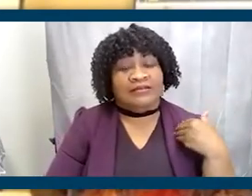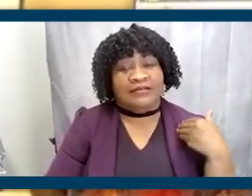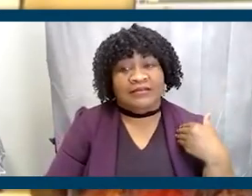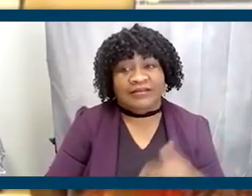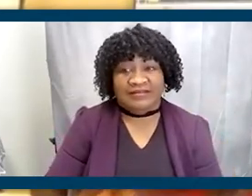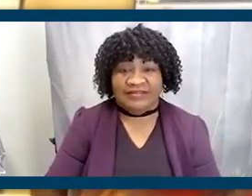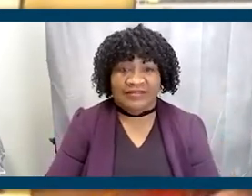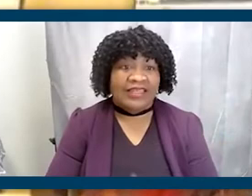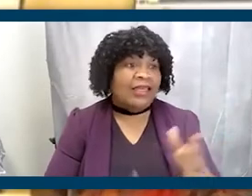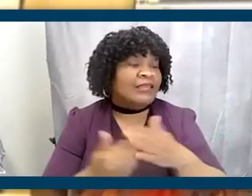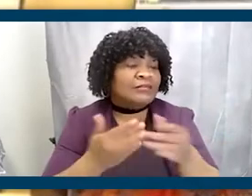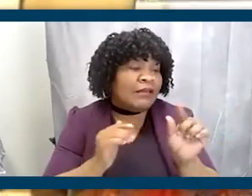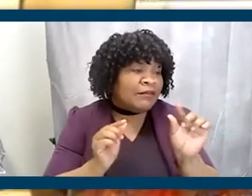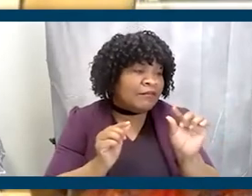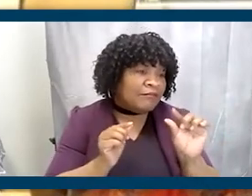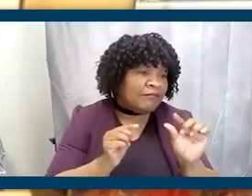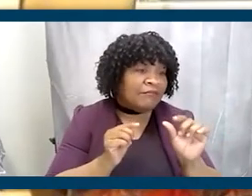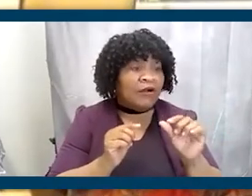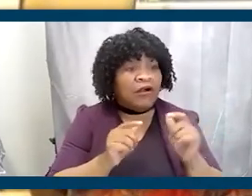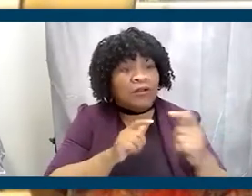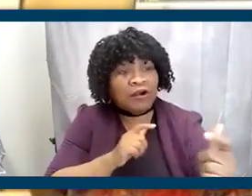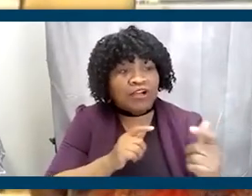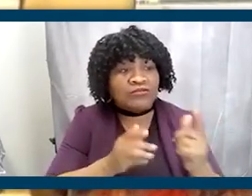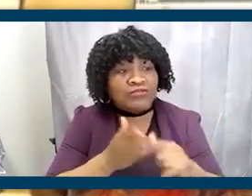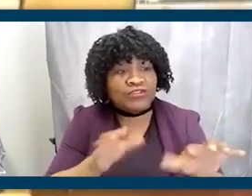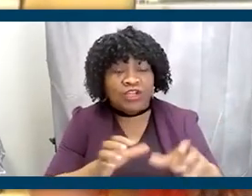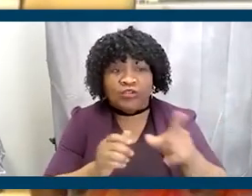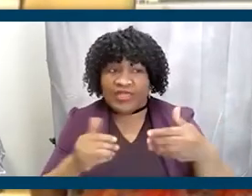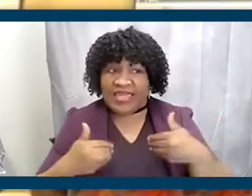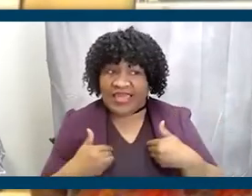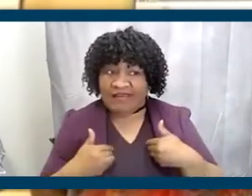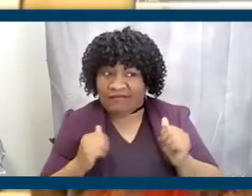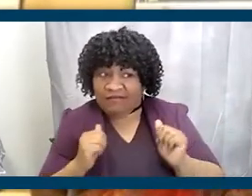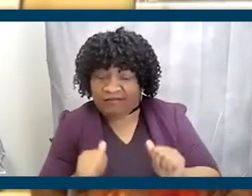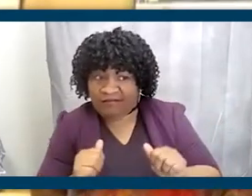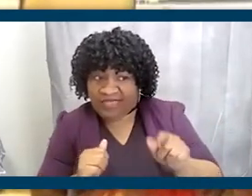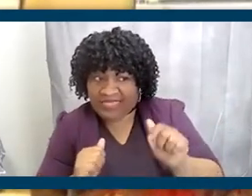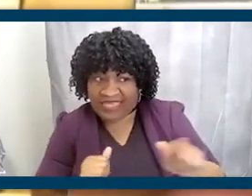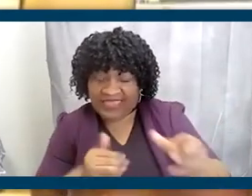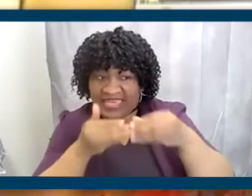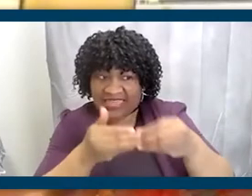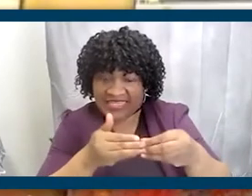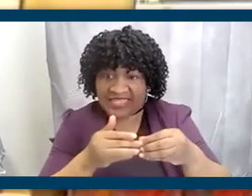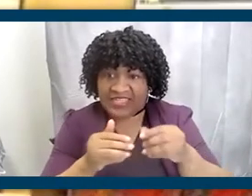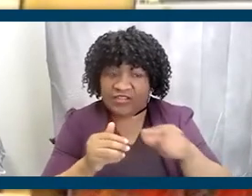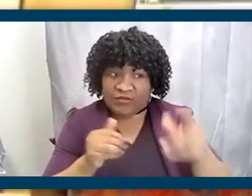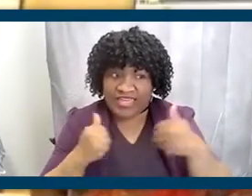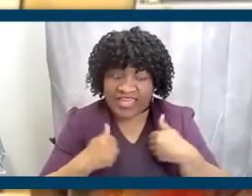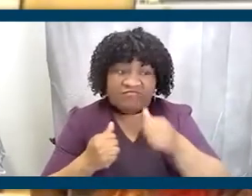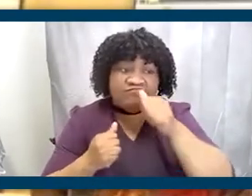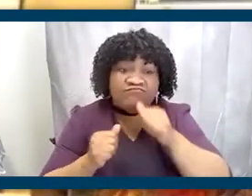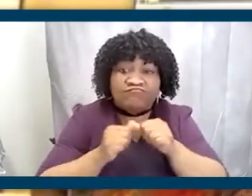And, and they can be small or large, but have they, do they have the capacity to lead and the capacity to endure